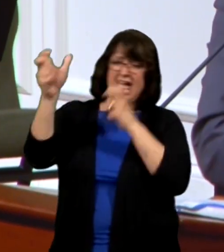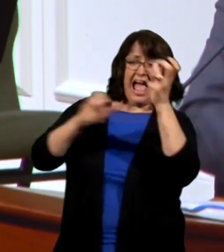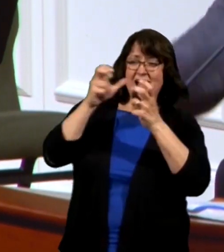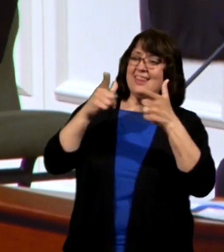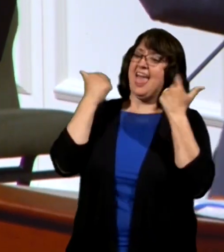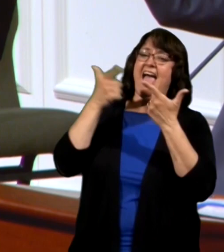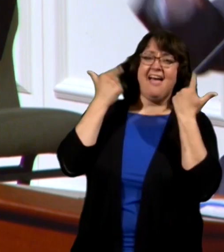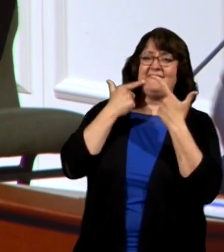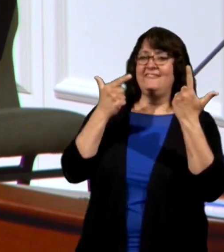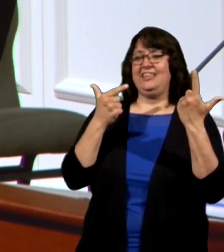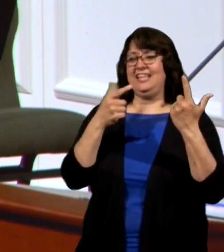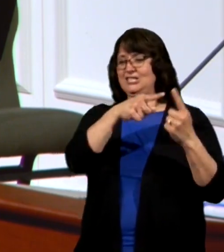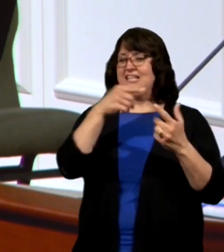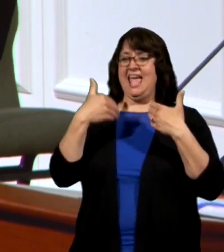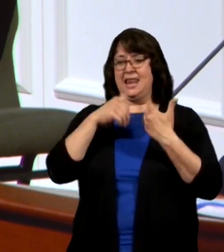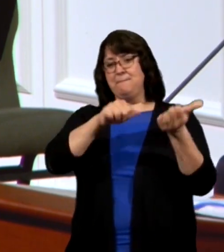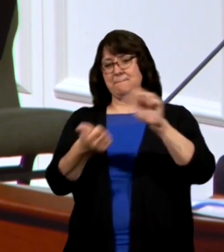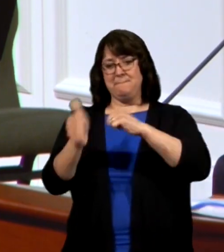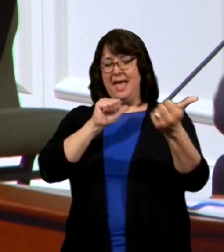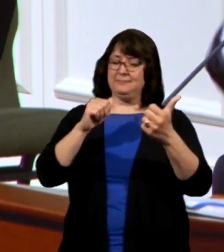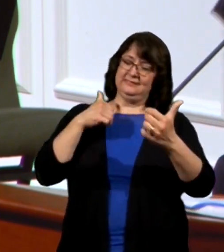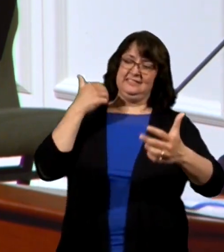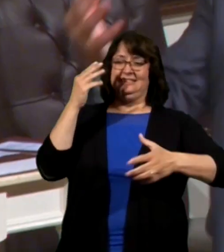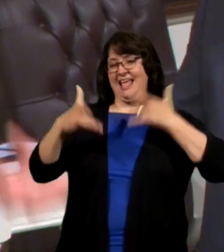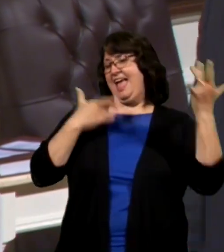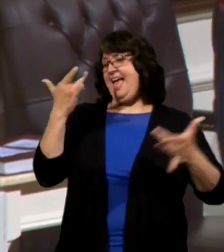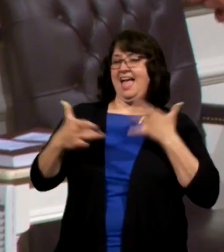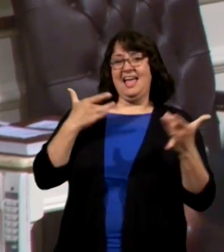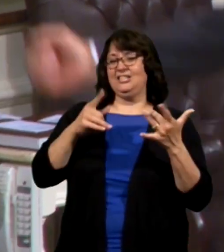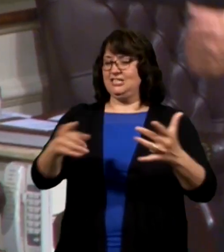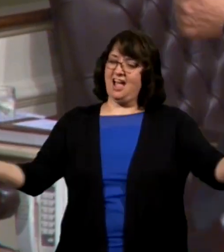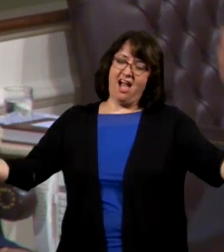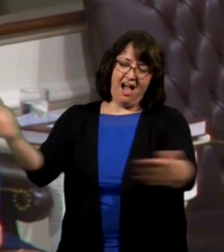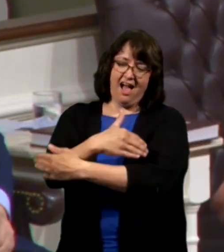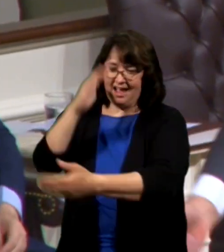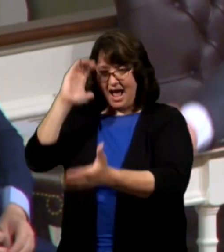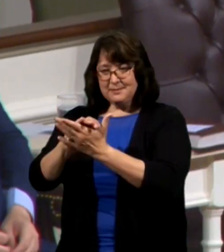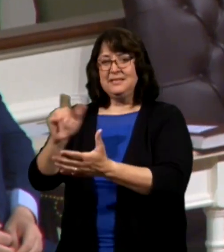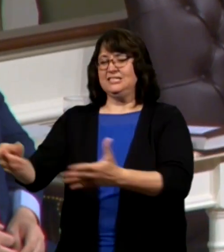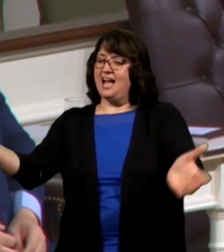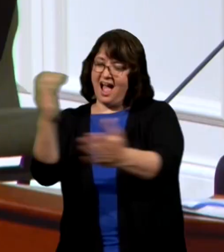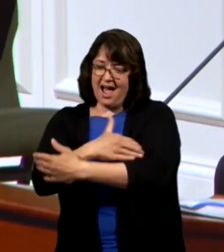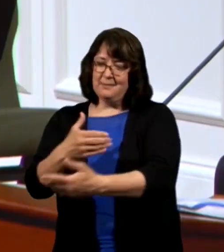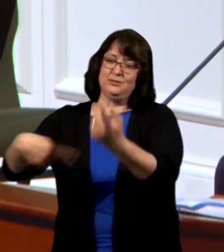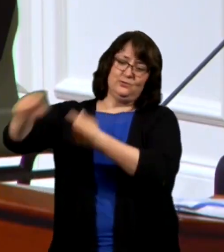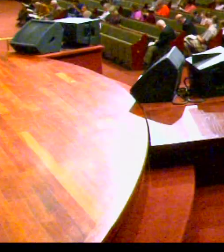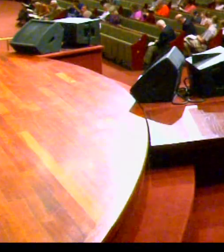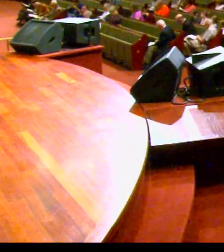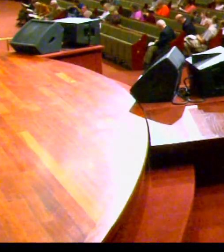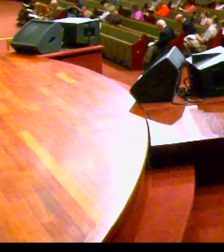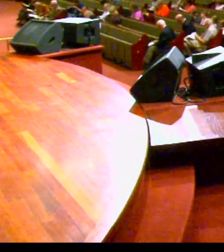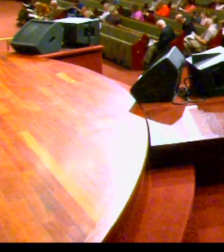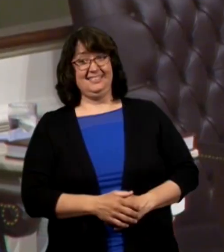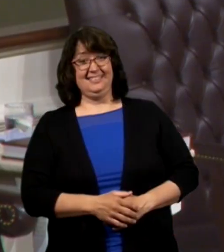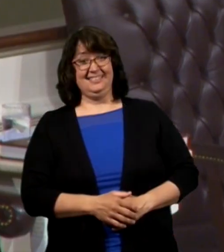and laughing having a baptocastal fit and she hugged her husband and she hugged him and twisted him around